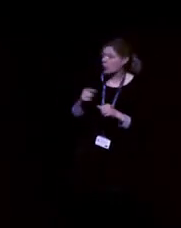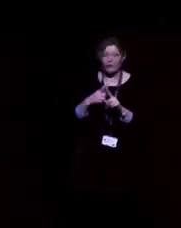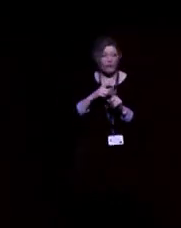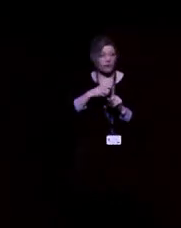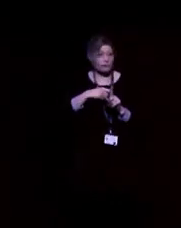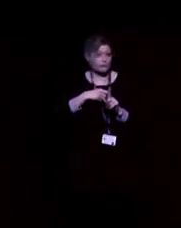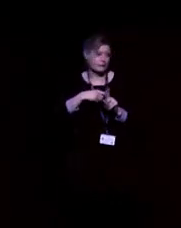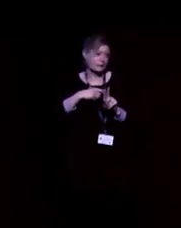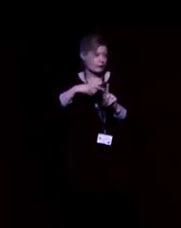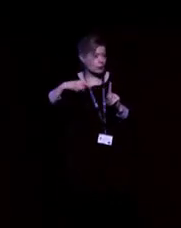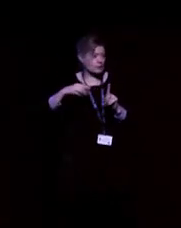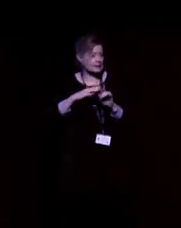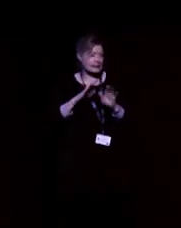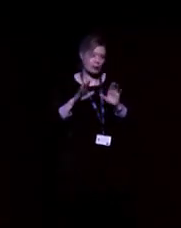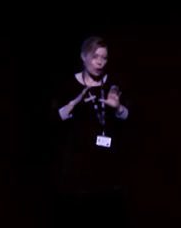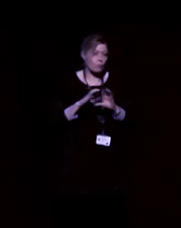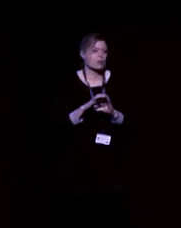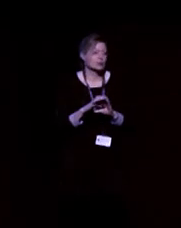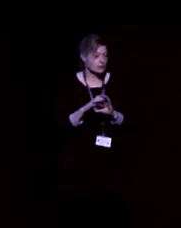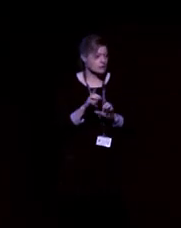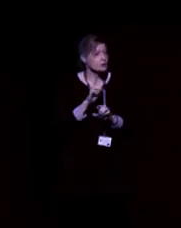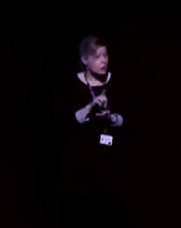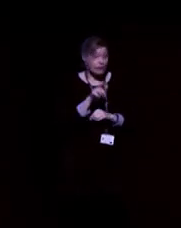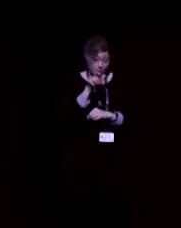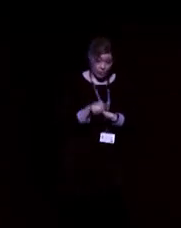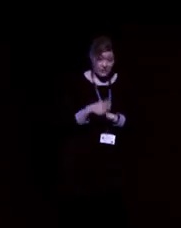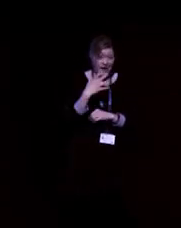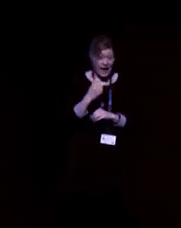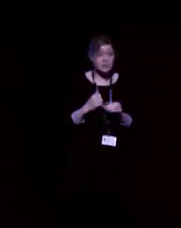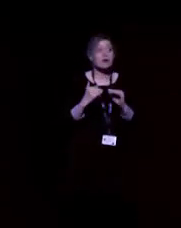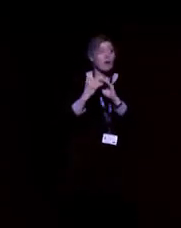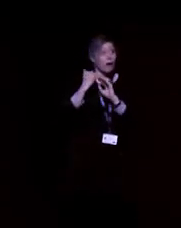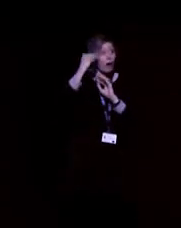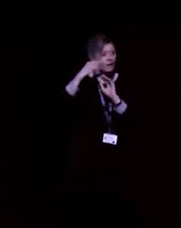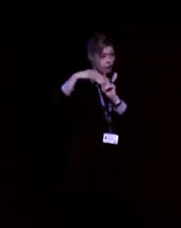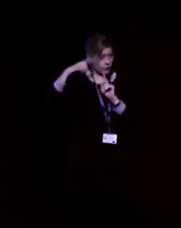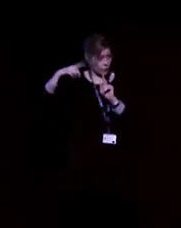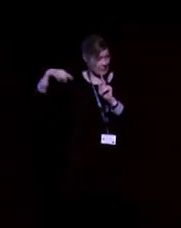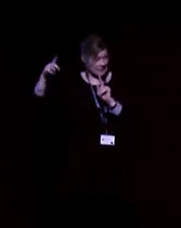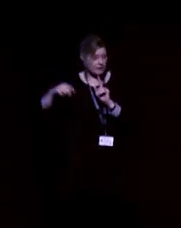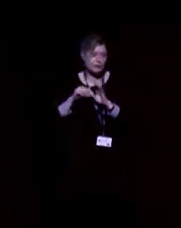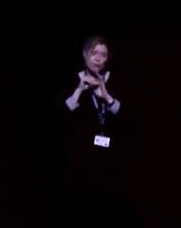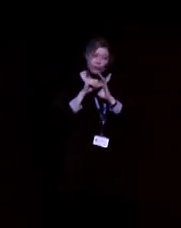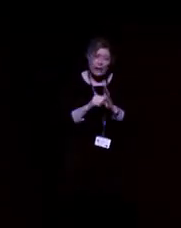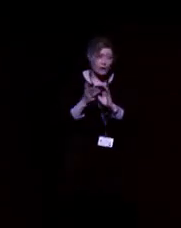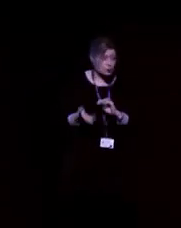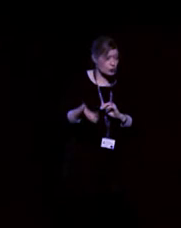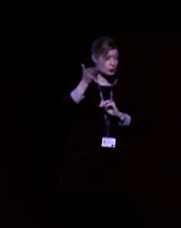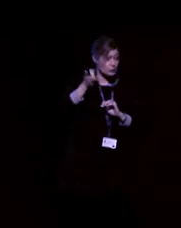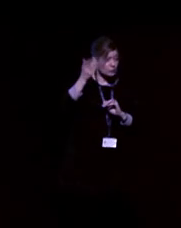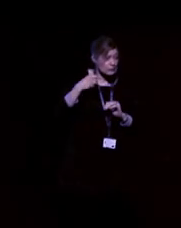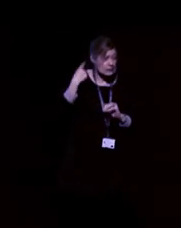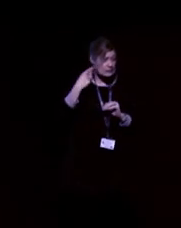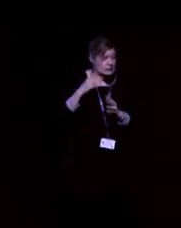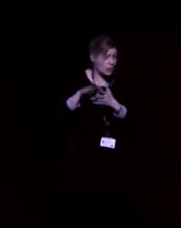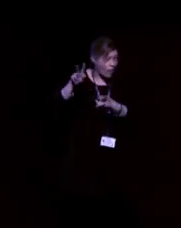have a very high frequency hearing loss, it's very difficult to give them enough amplification from their hearing aid to give them